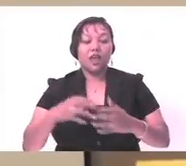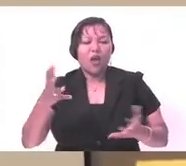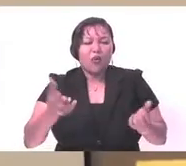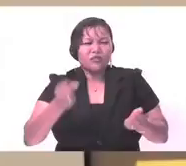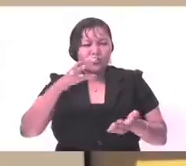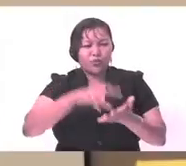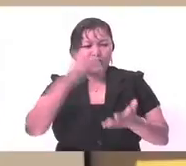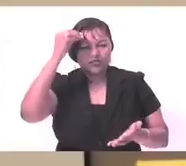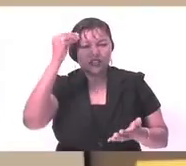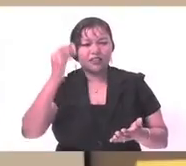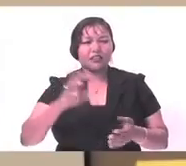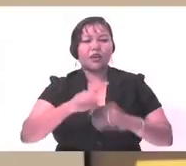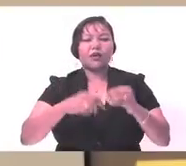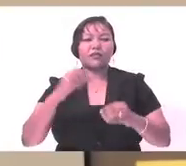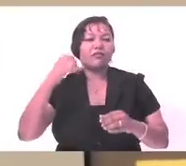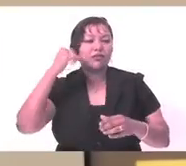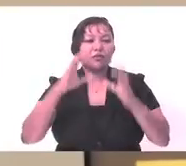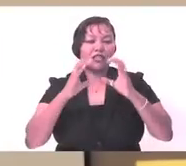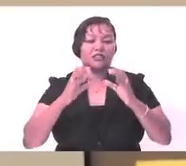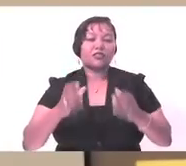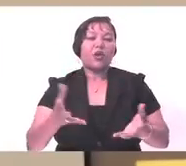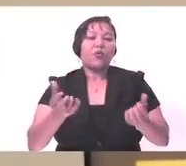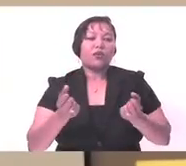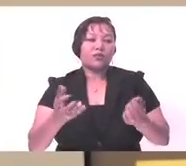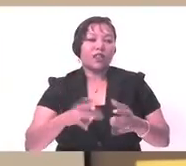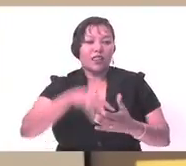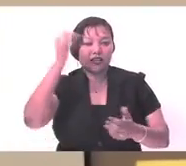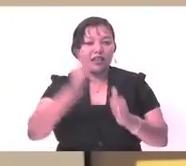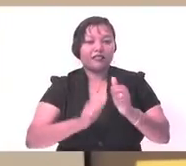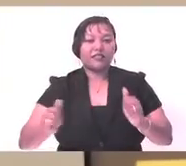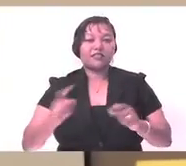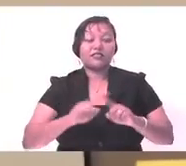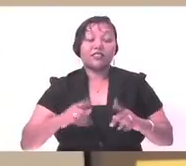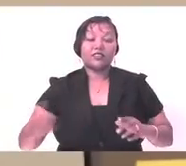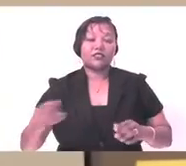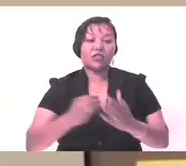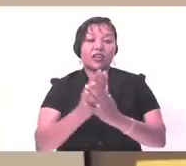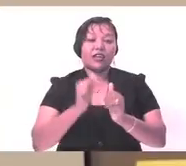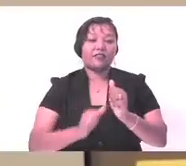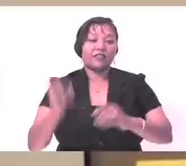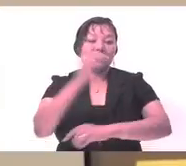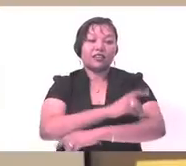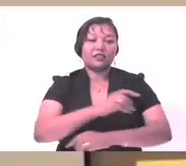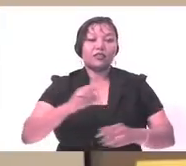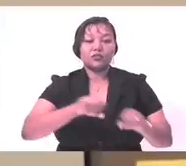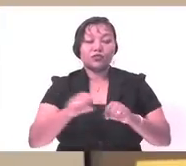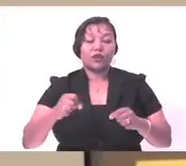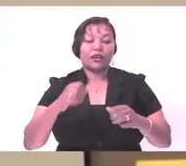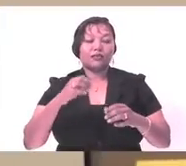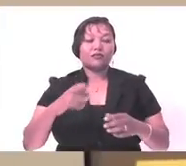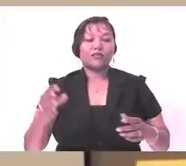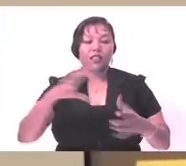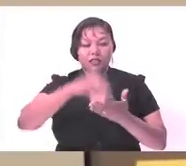fascinated by how the telecommunication sector just keeps growing. And there's always a drive to learn new things every day. So I've decided to measure more my